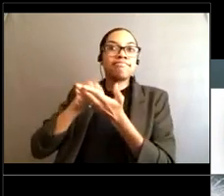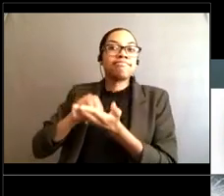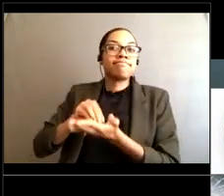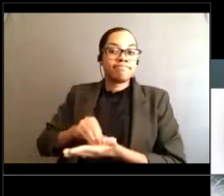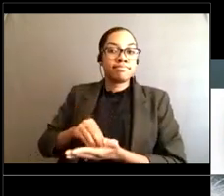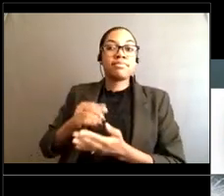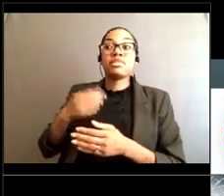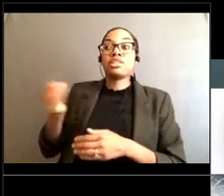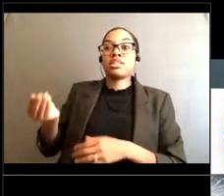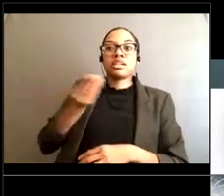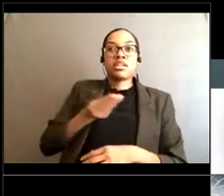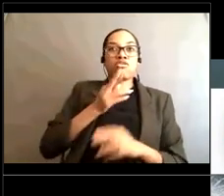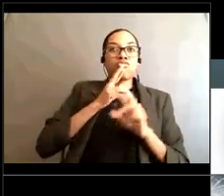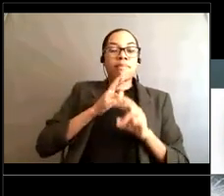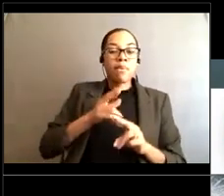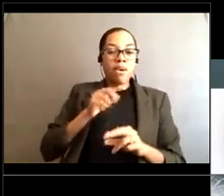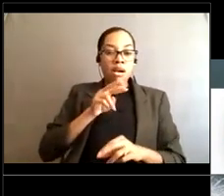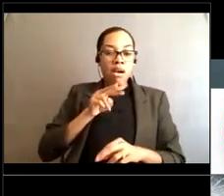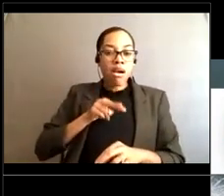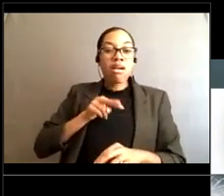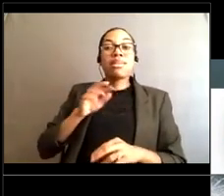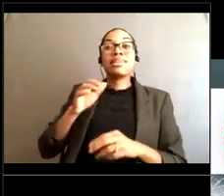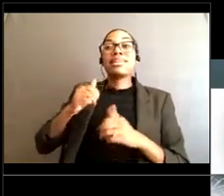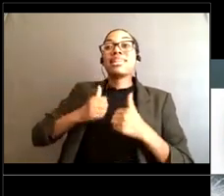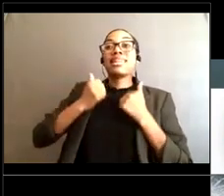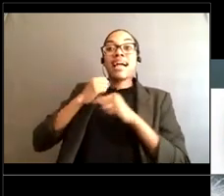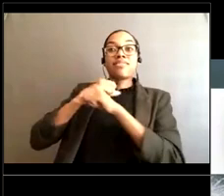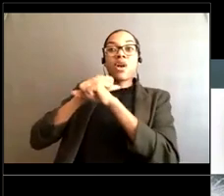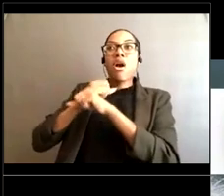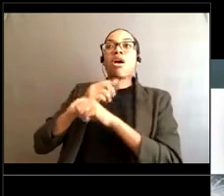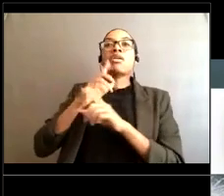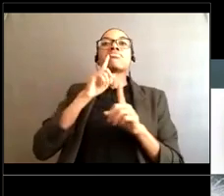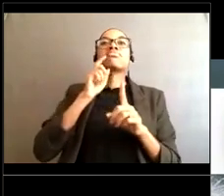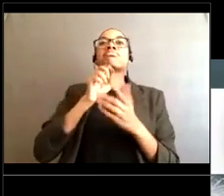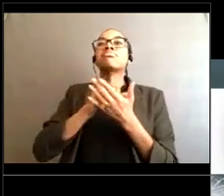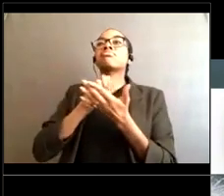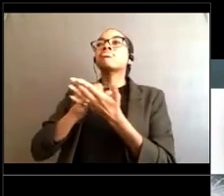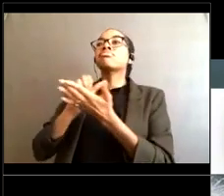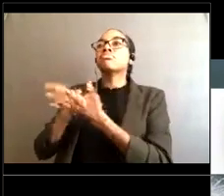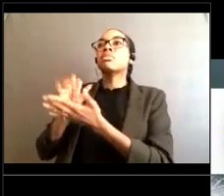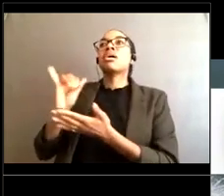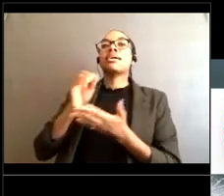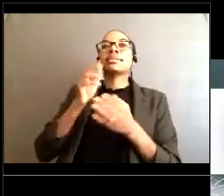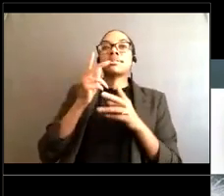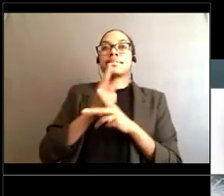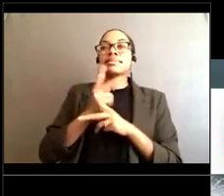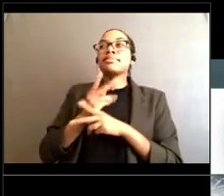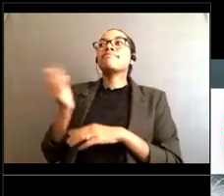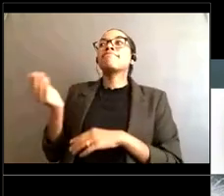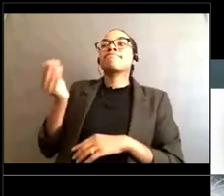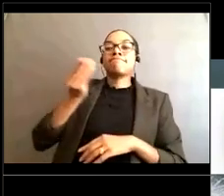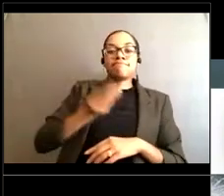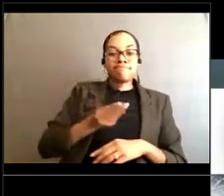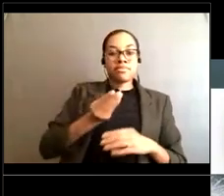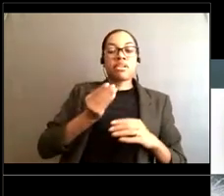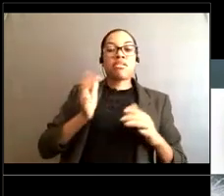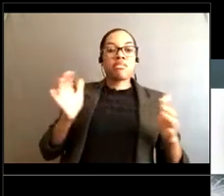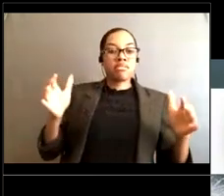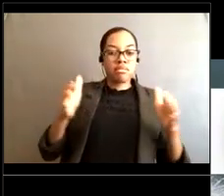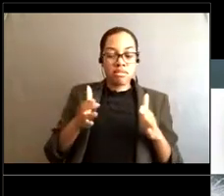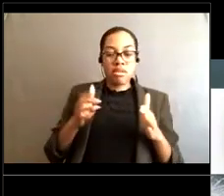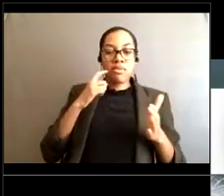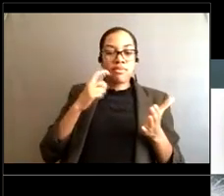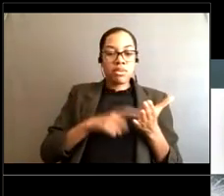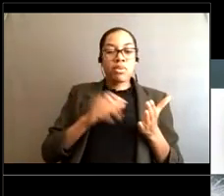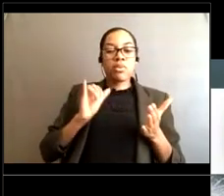to us from our lifeguard partners It seems like there's maybe a dozen times during the beach season where they're extremely dangerous where